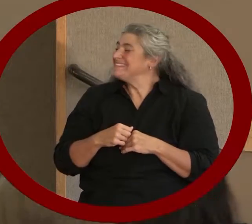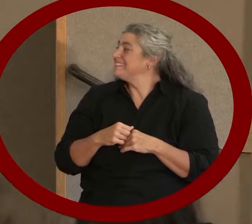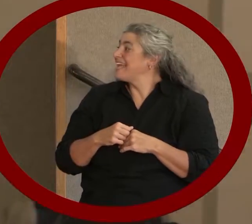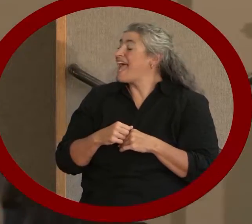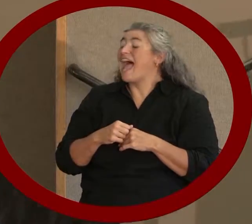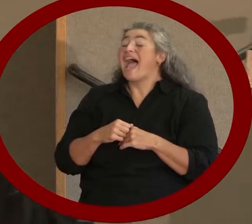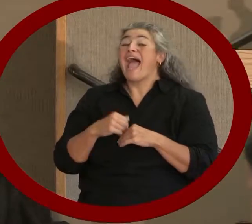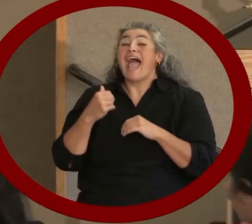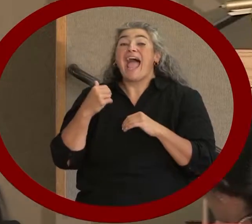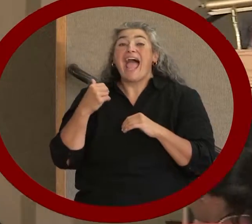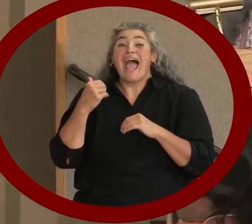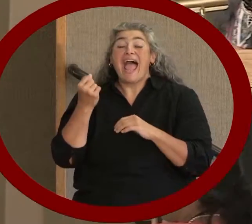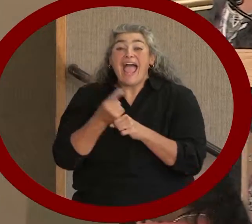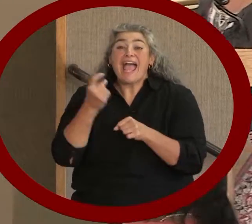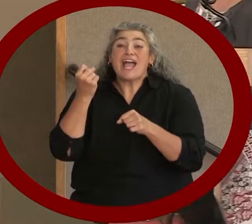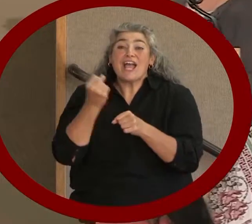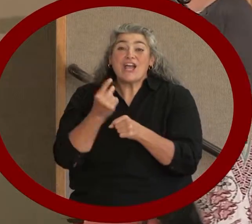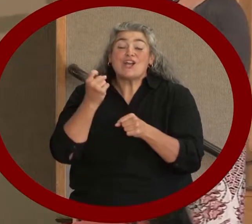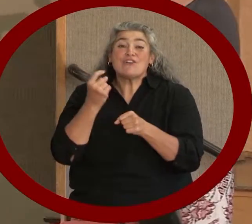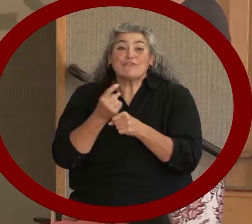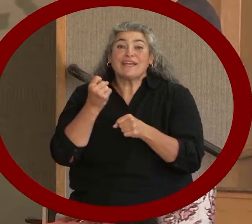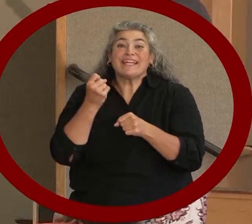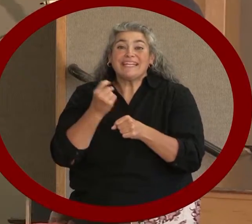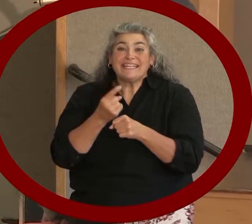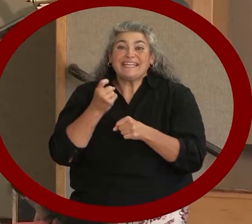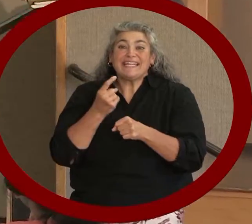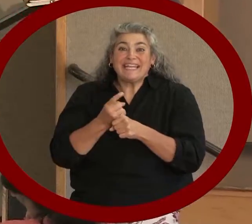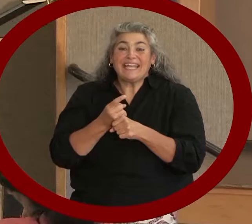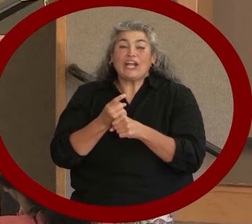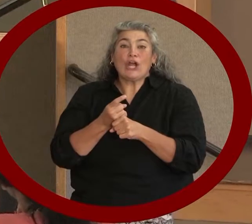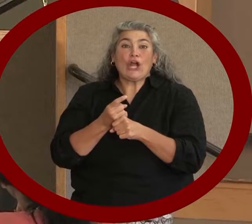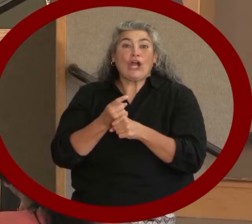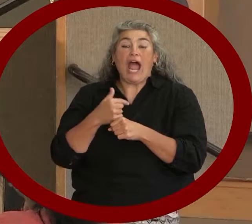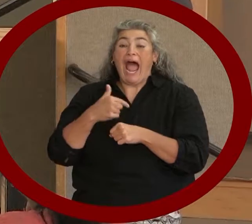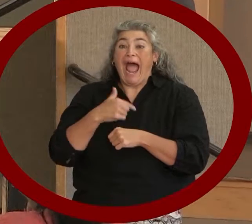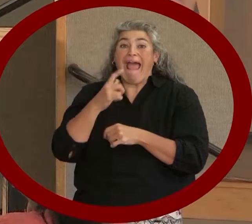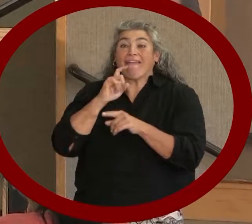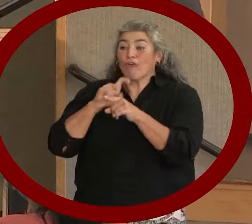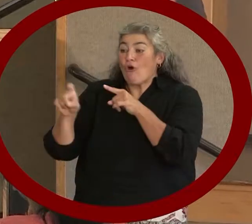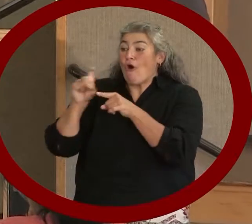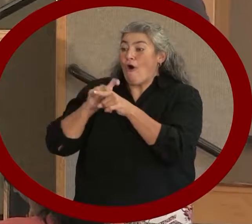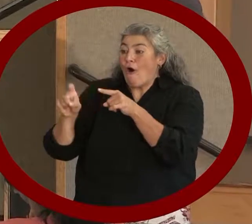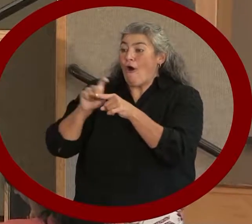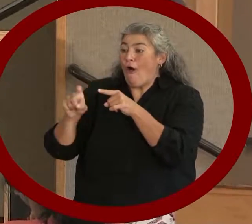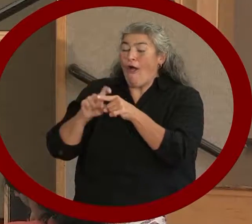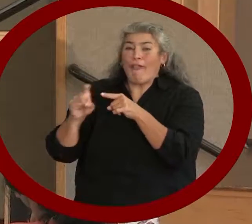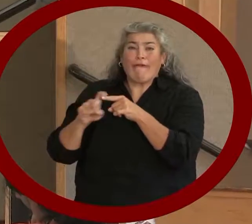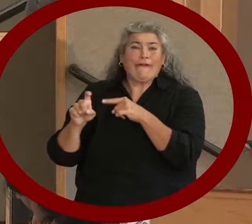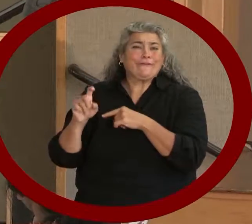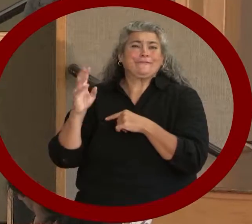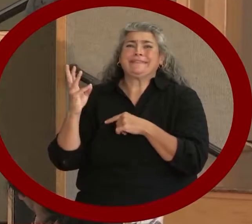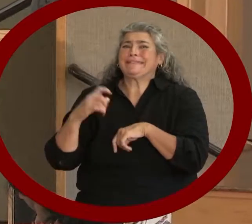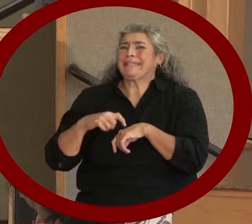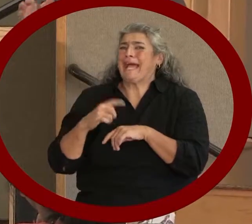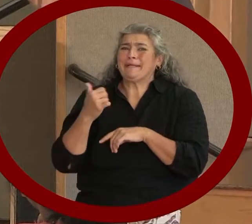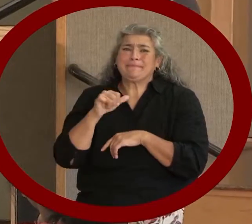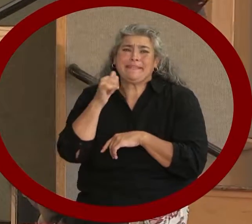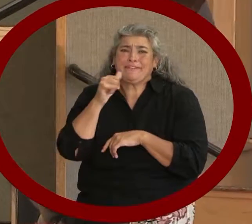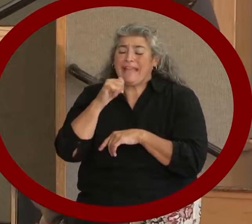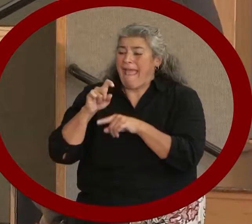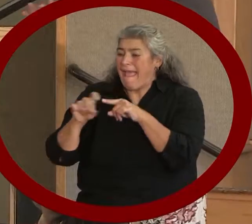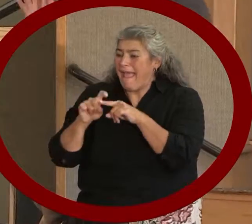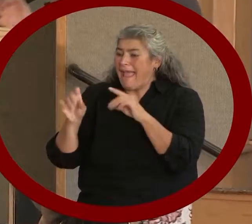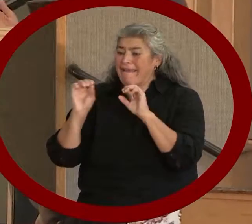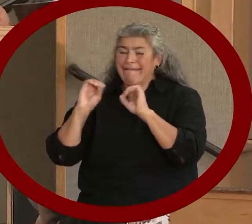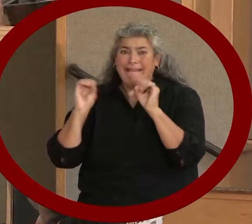Every year at Mayor's Awards time, she takes about six phone calls a day from me for, like, the three weeks prior to the event, because nothing ever